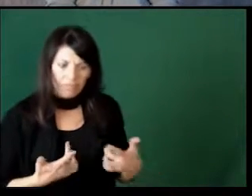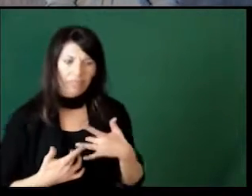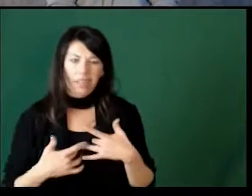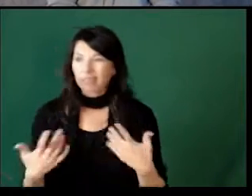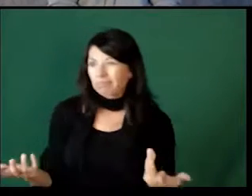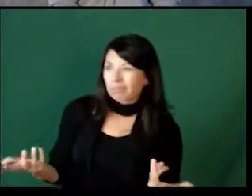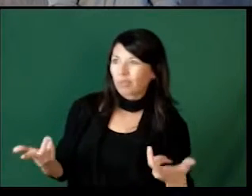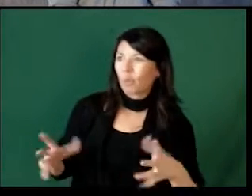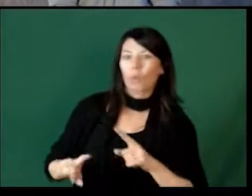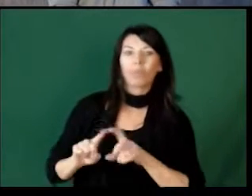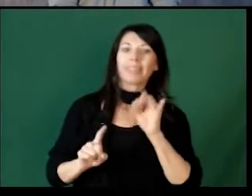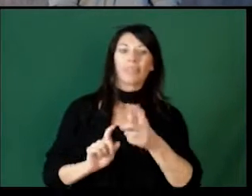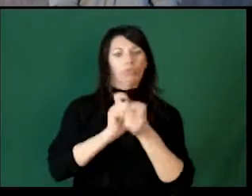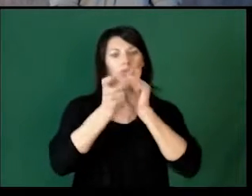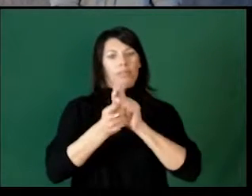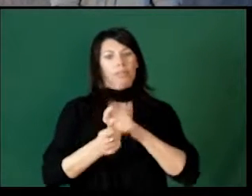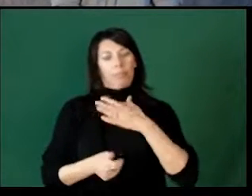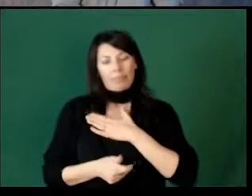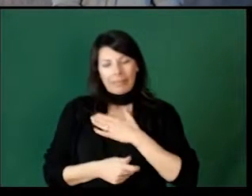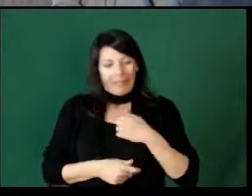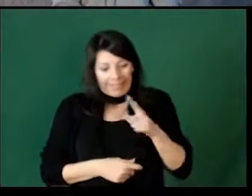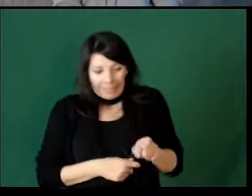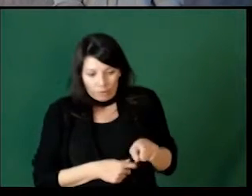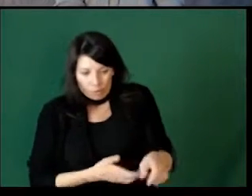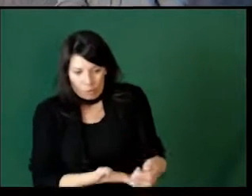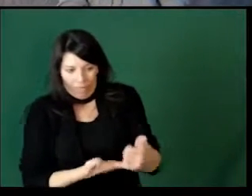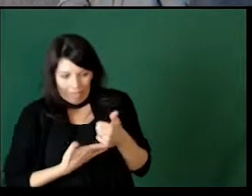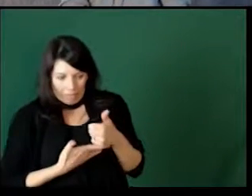own internal reward when they don't necessarily have that.